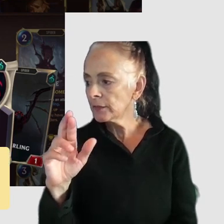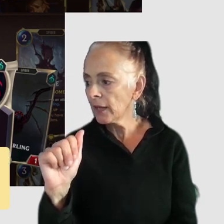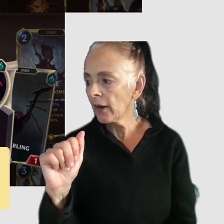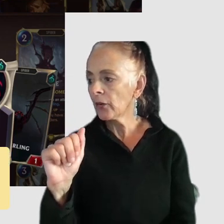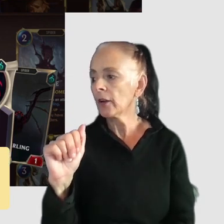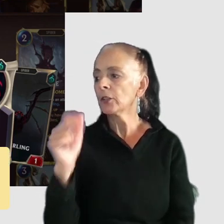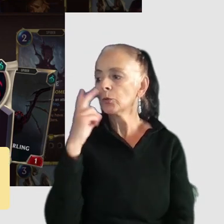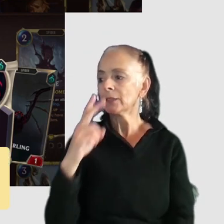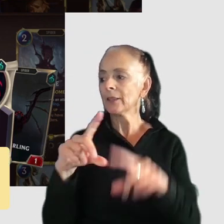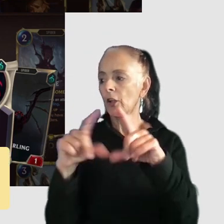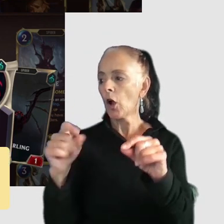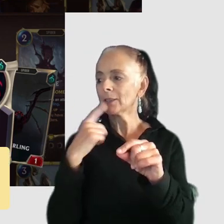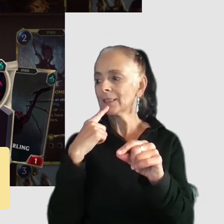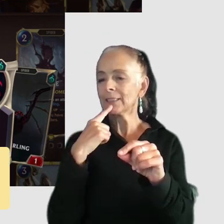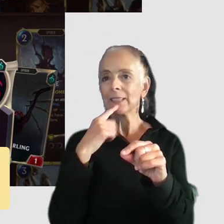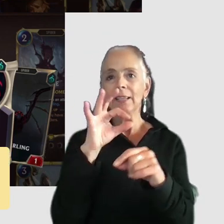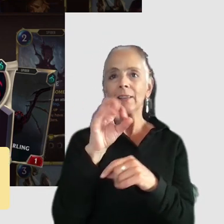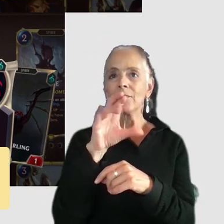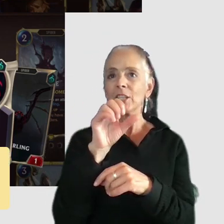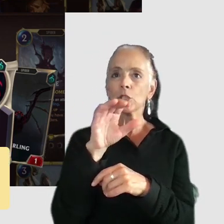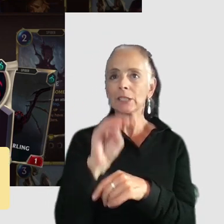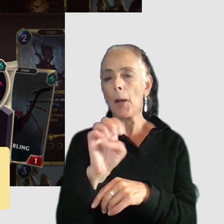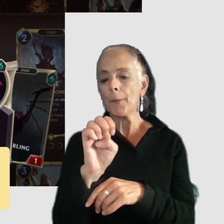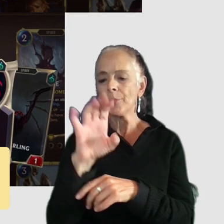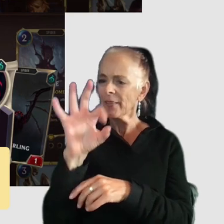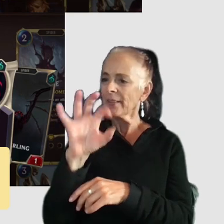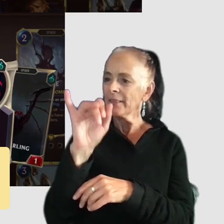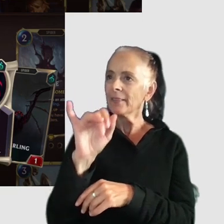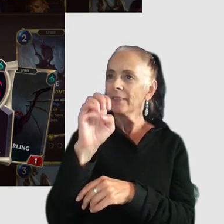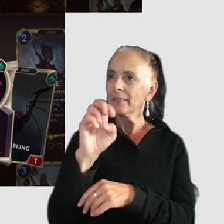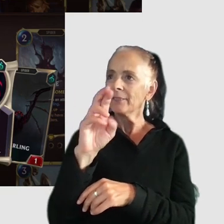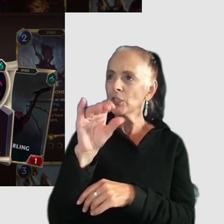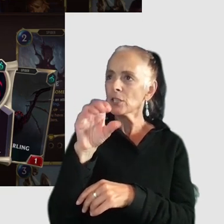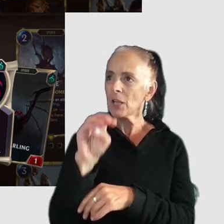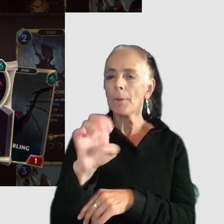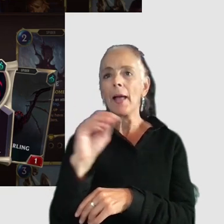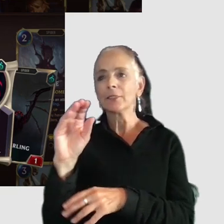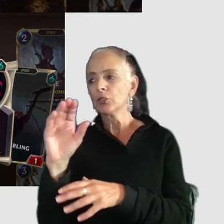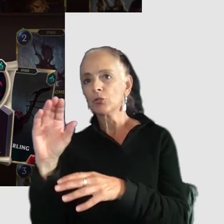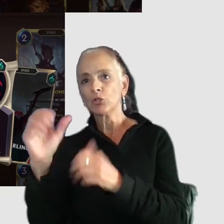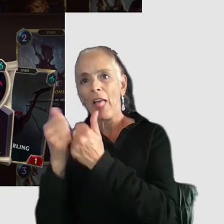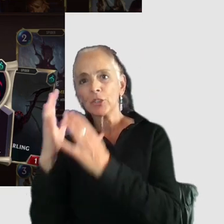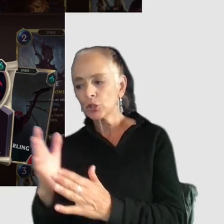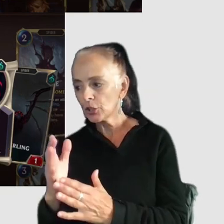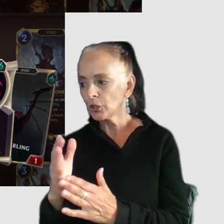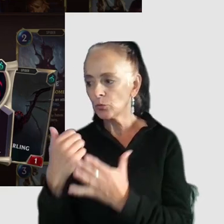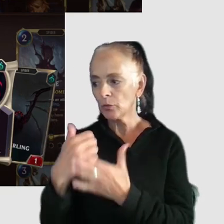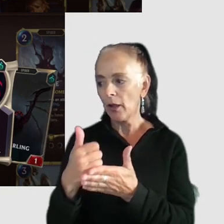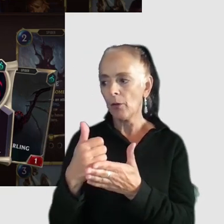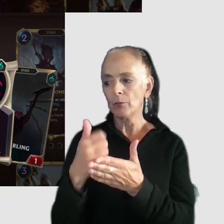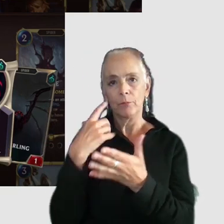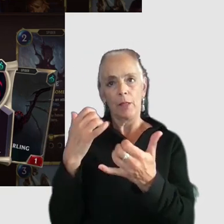fearsome and challenger and these icons are used alongside the words to help reinforce understanding and to help players recognize